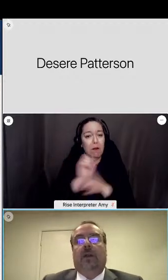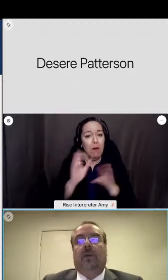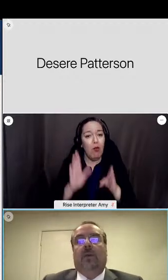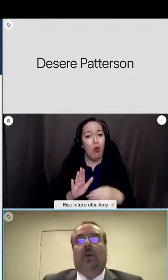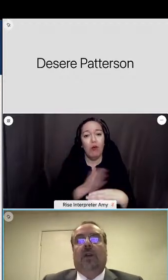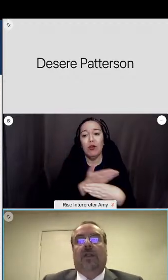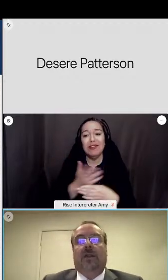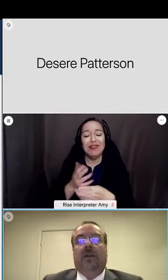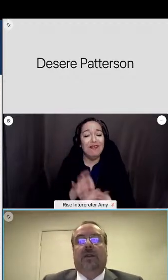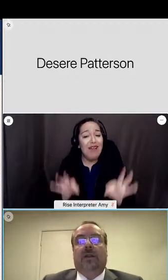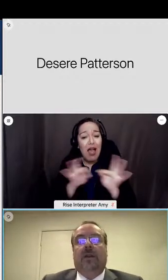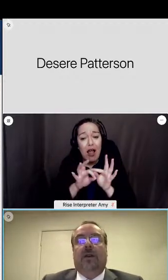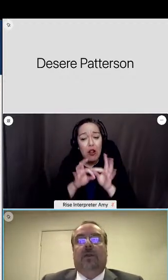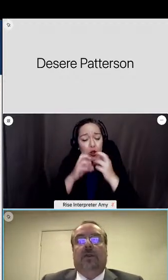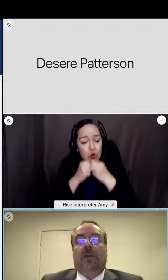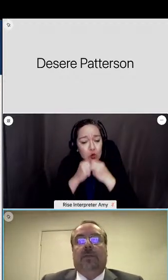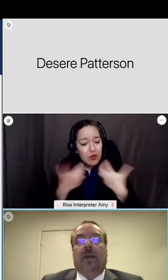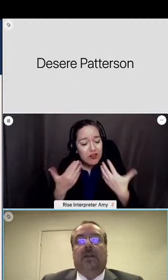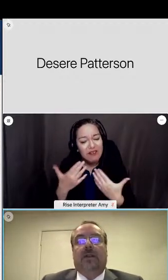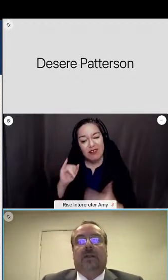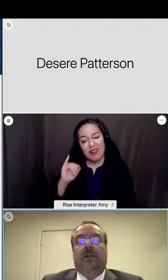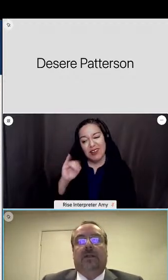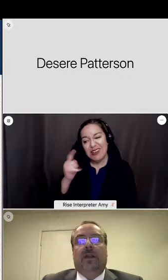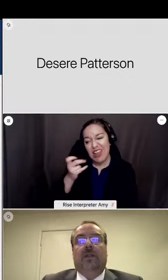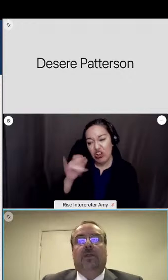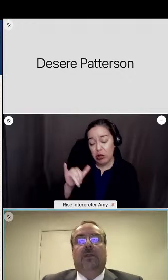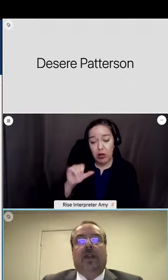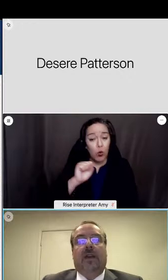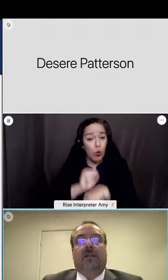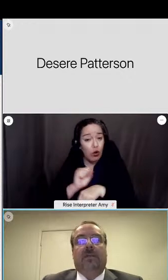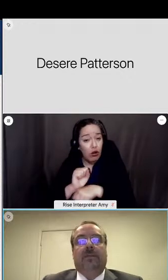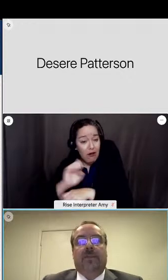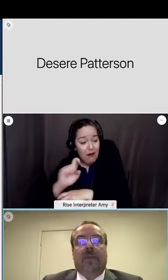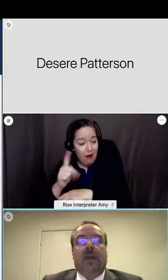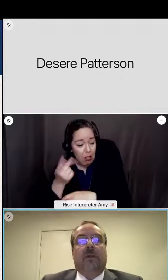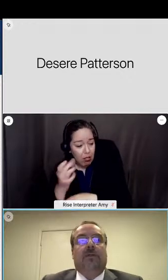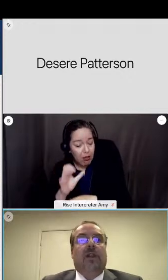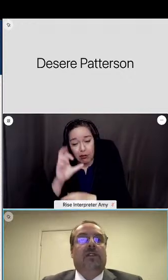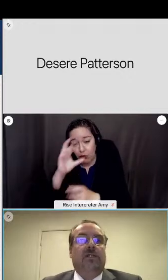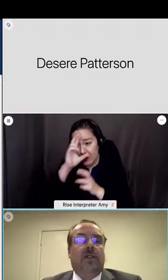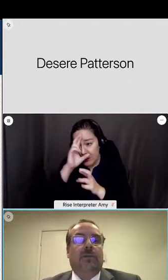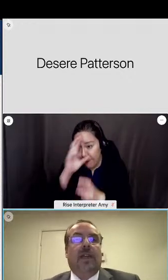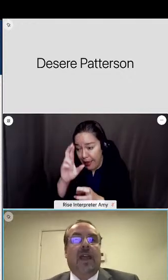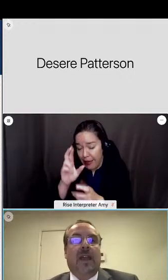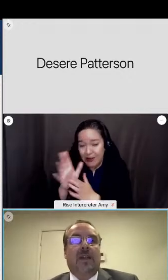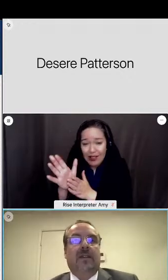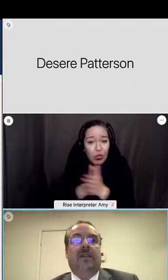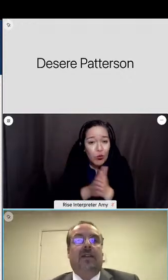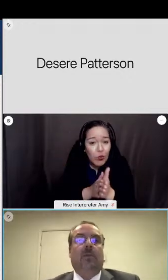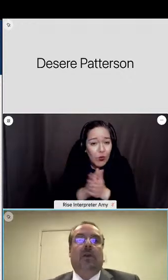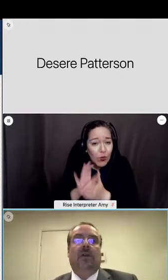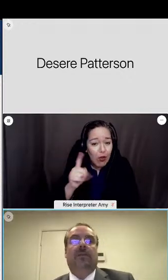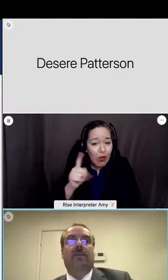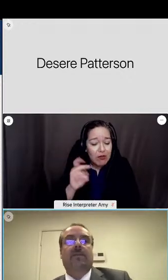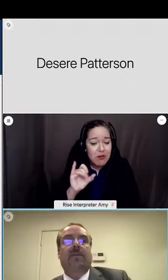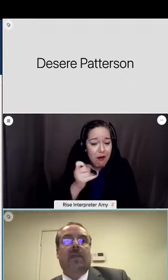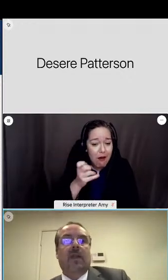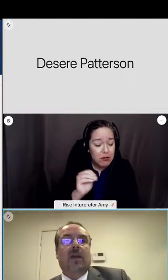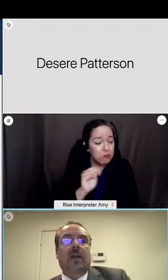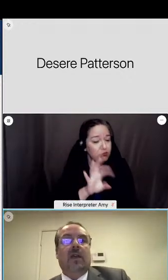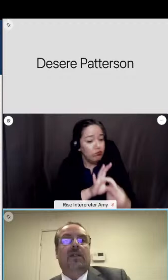integrity work ethic respect enthusiasm relationships and teamwork